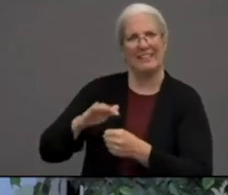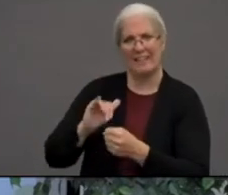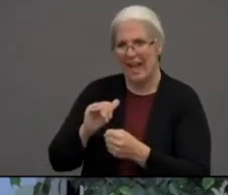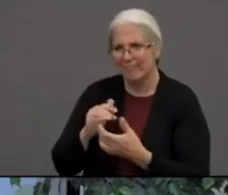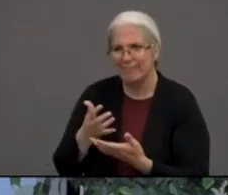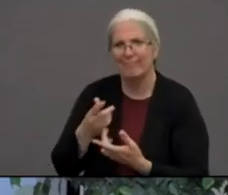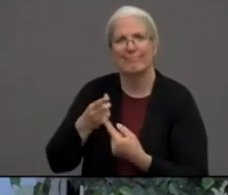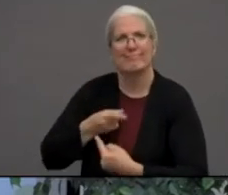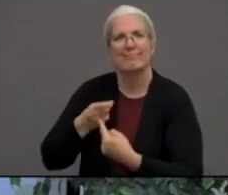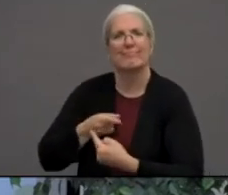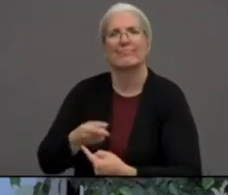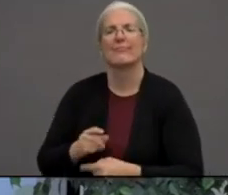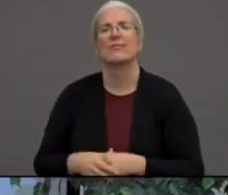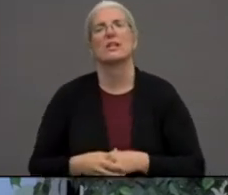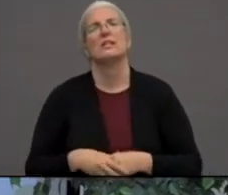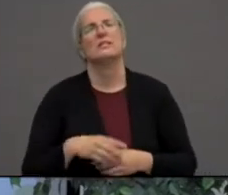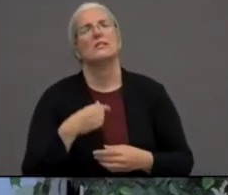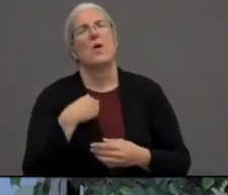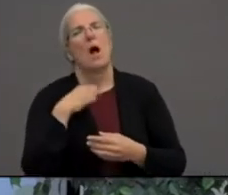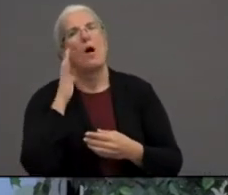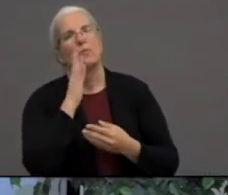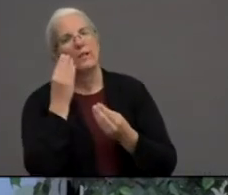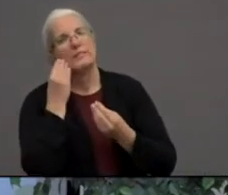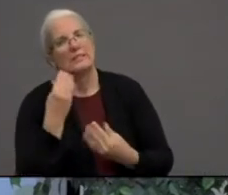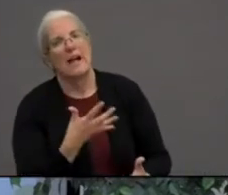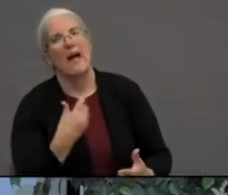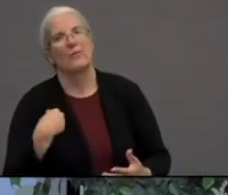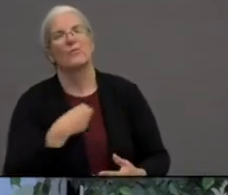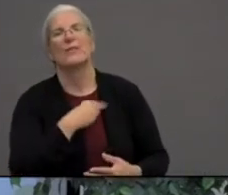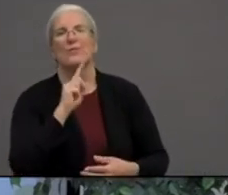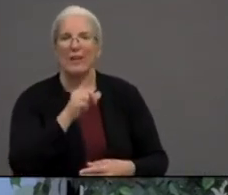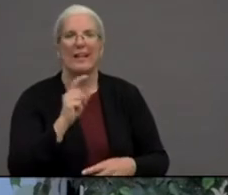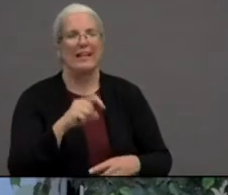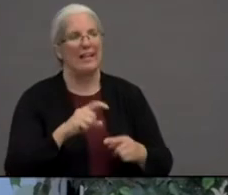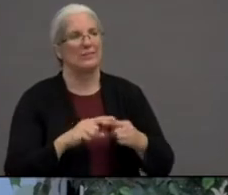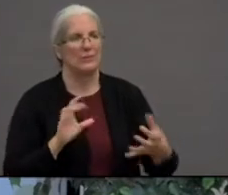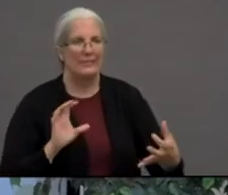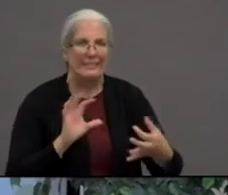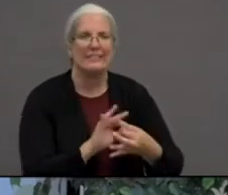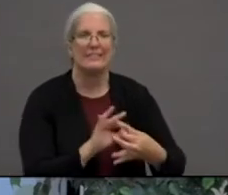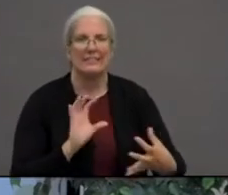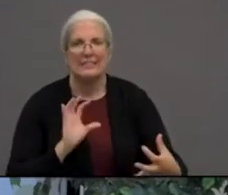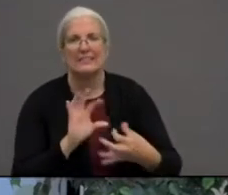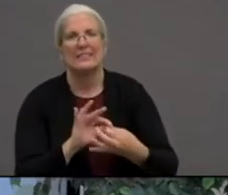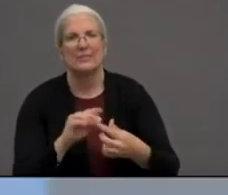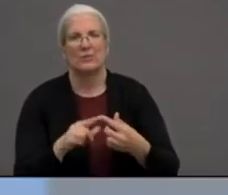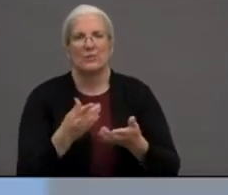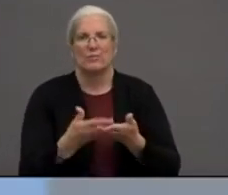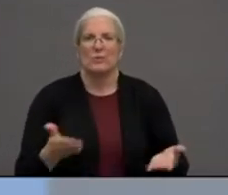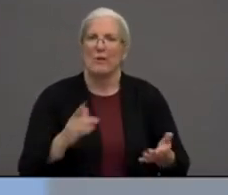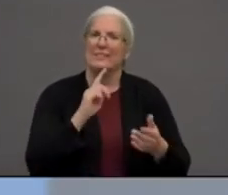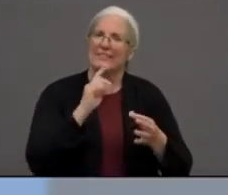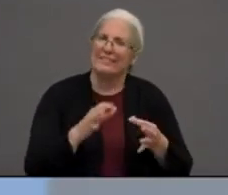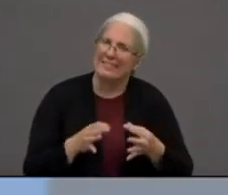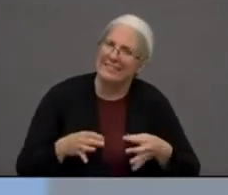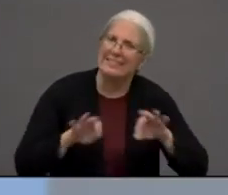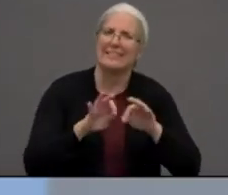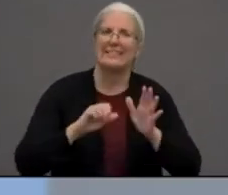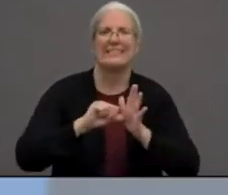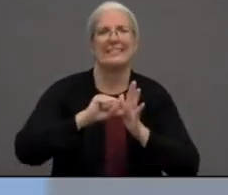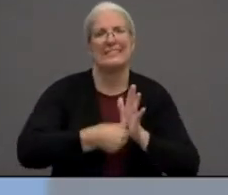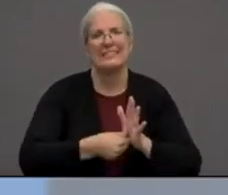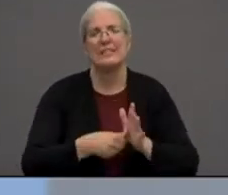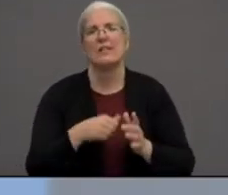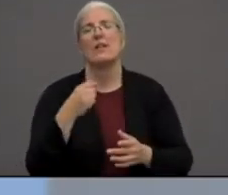have to connect them to resources that are important. I think one important message, and this is an